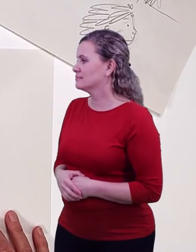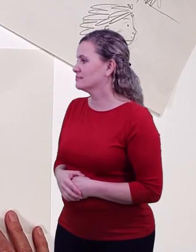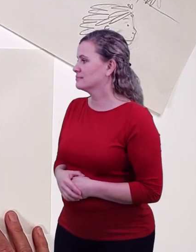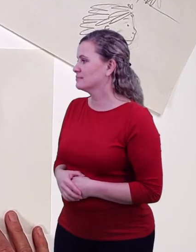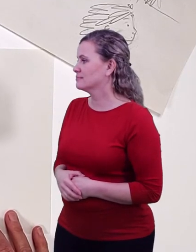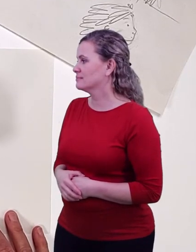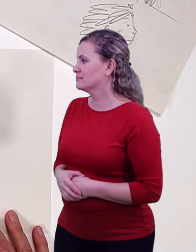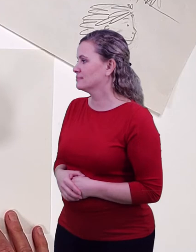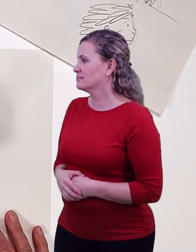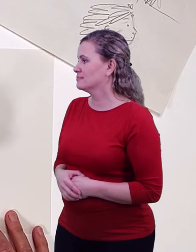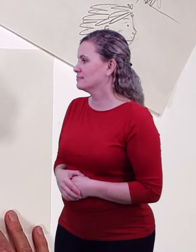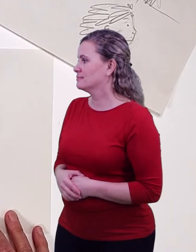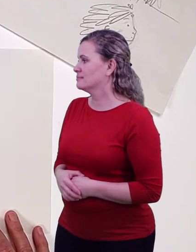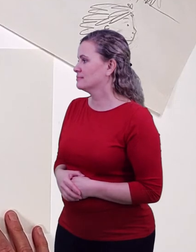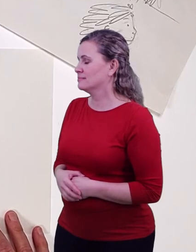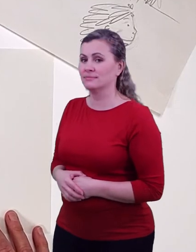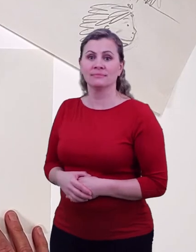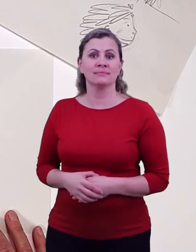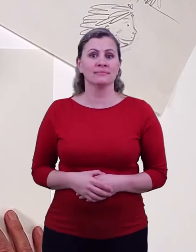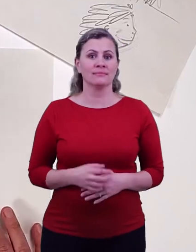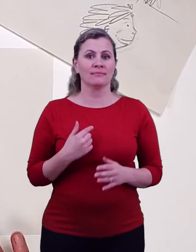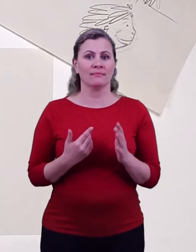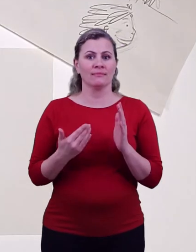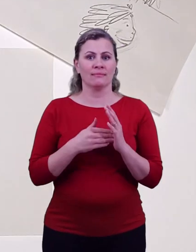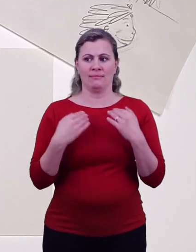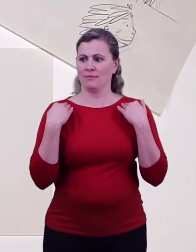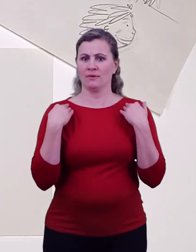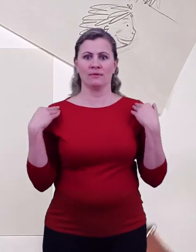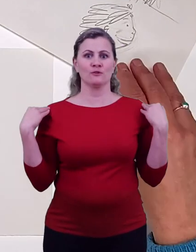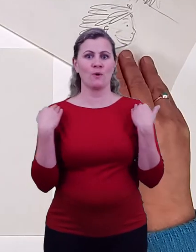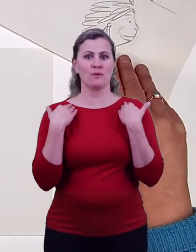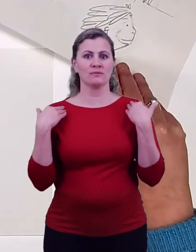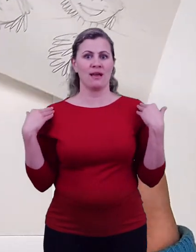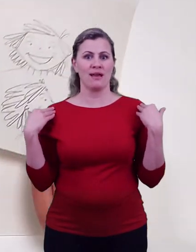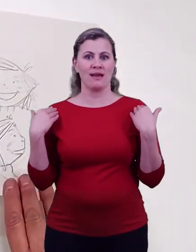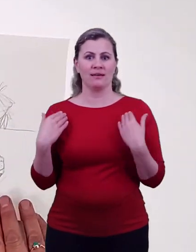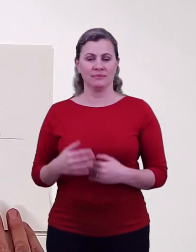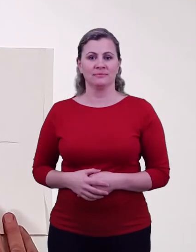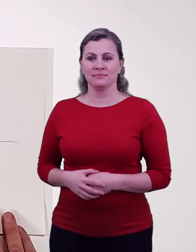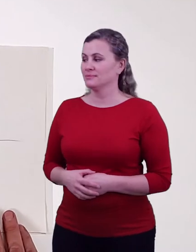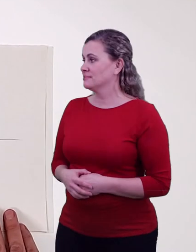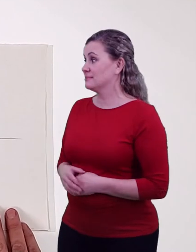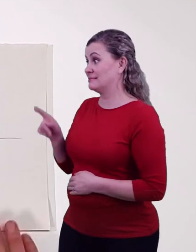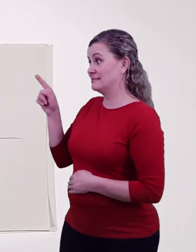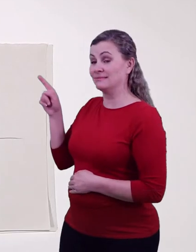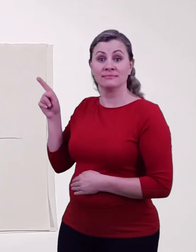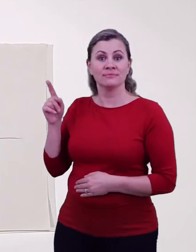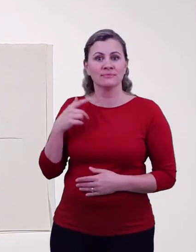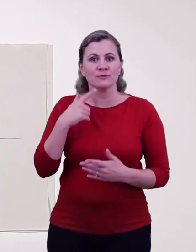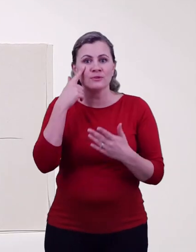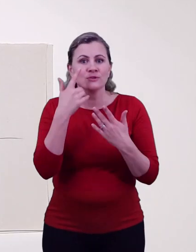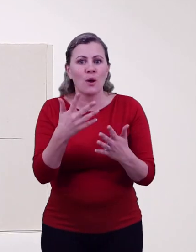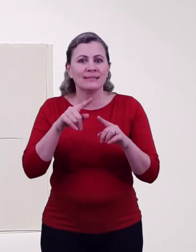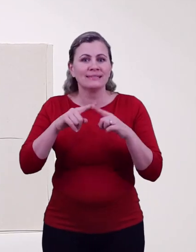create volume and the shape of the jumper's neck. Draw your own character or Orani with a few different expressions.